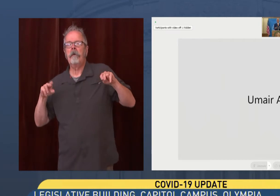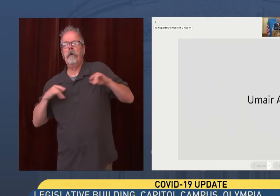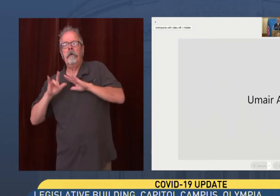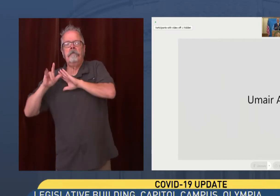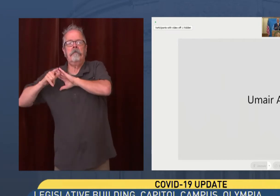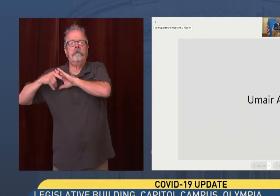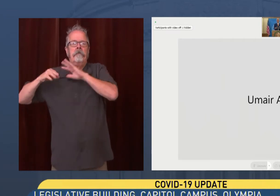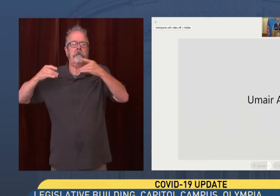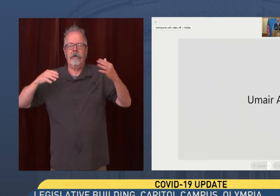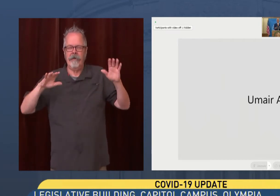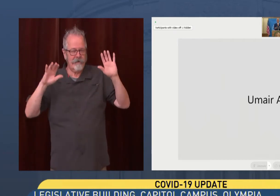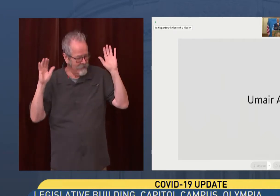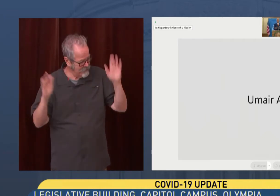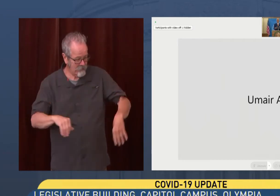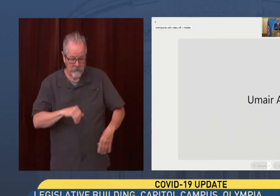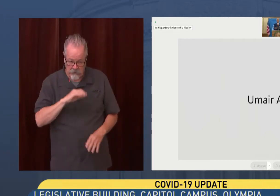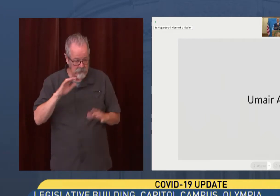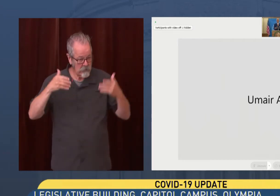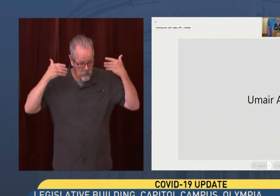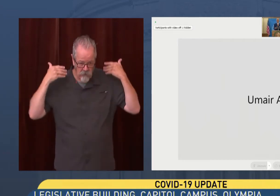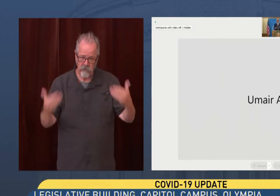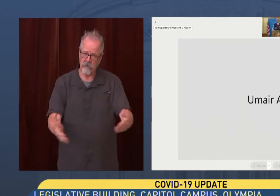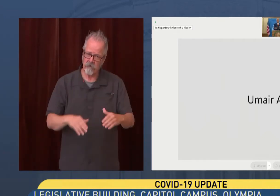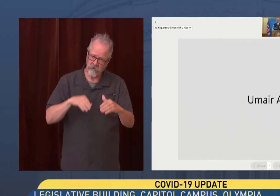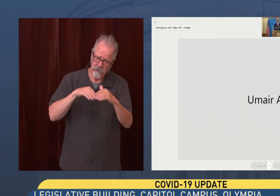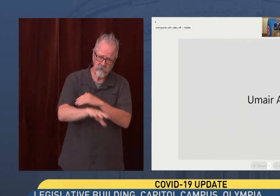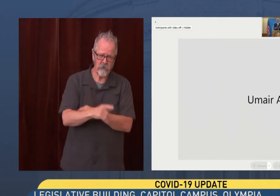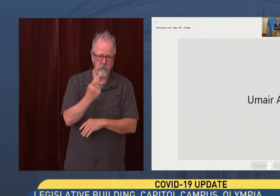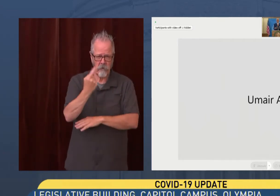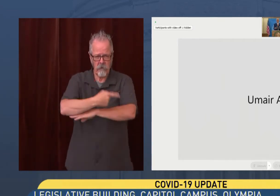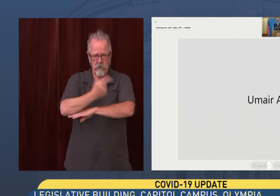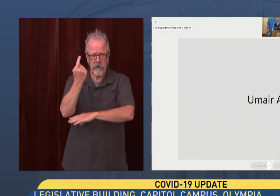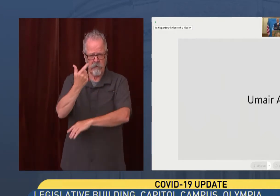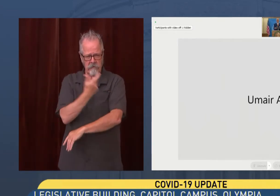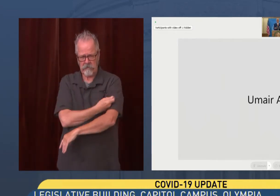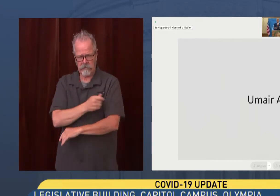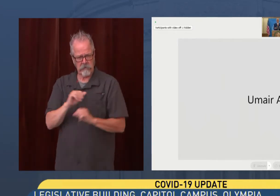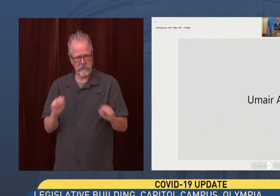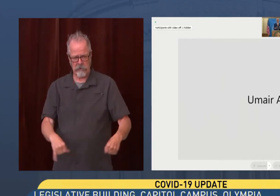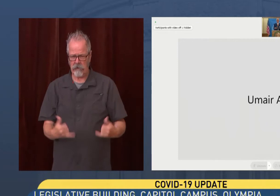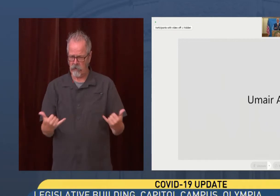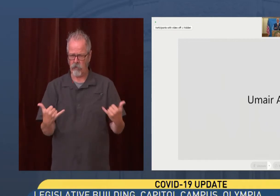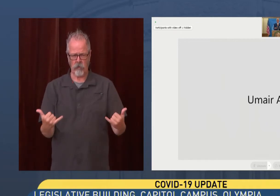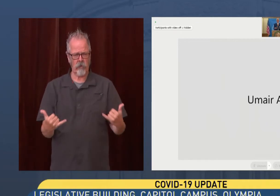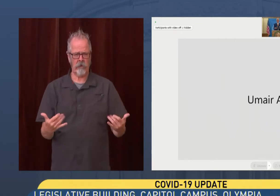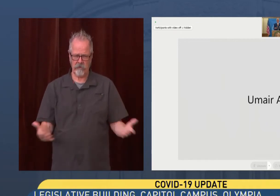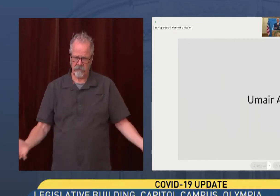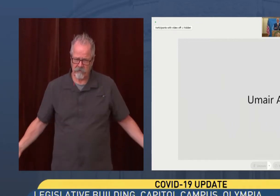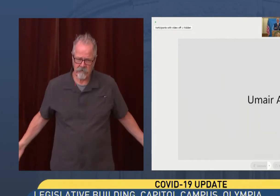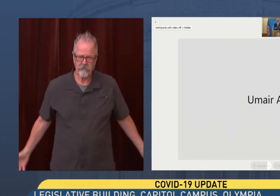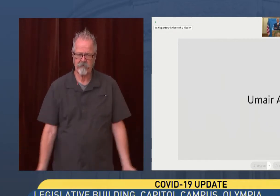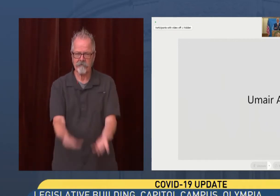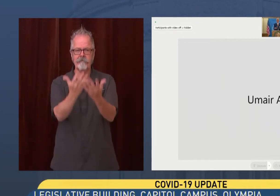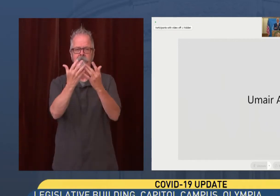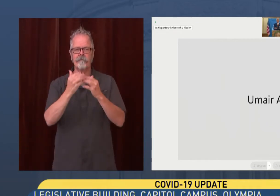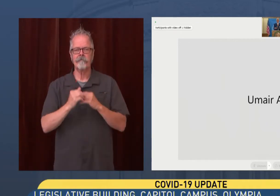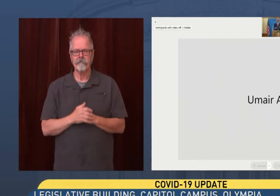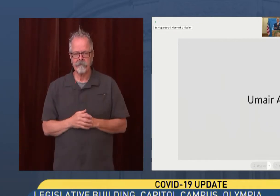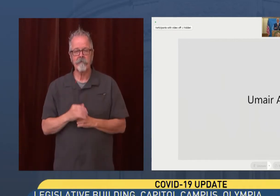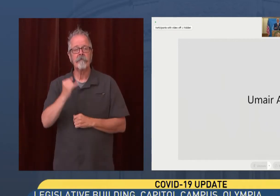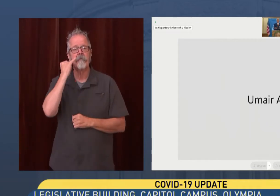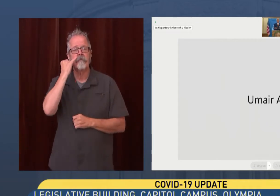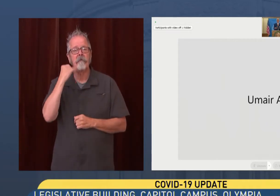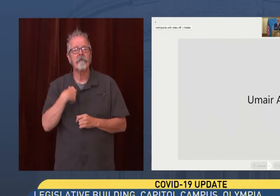get vaccinated today. And we also are saying that if you are in a situation where you are fully vaccinated,